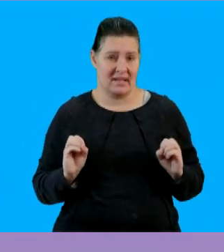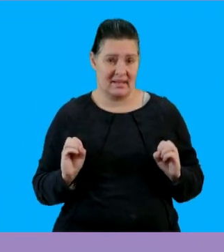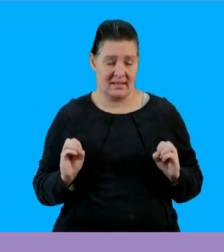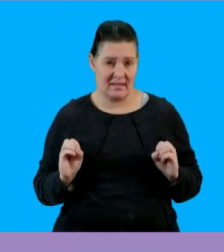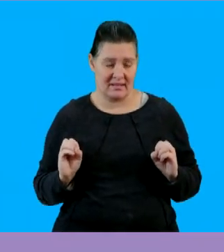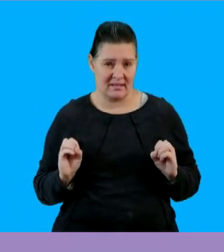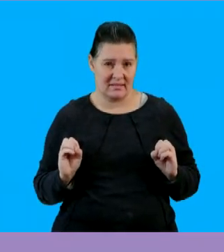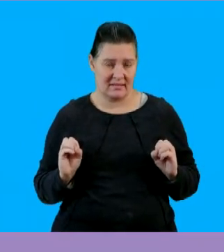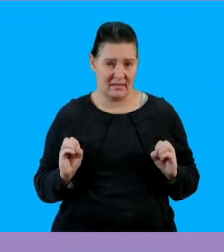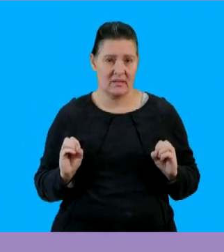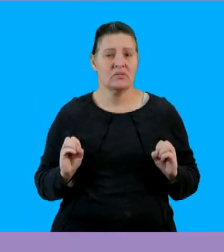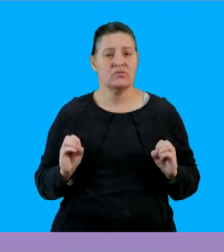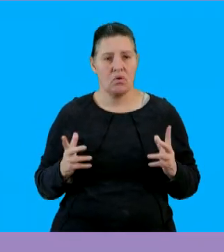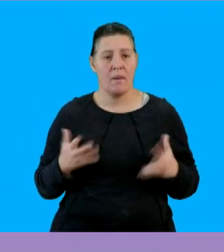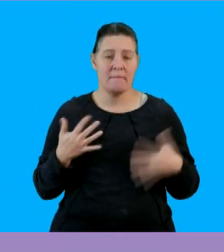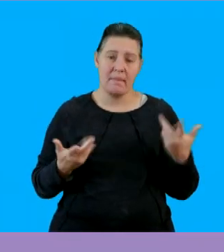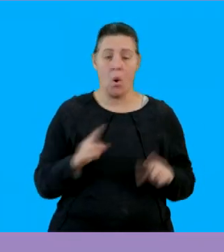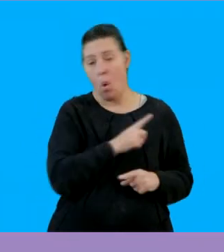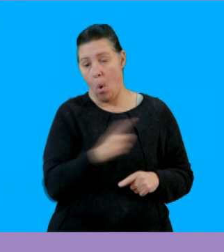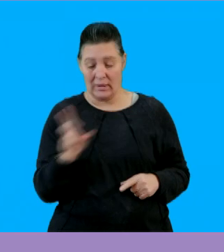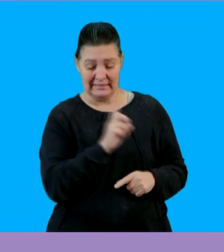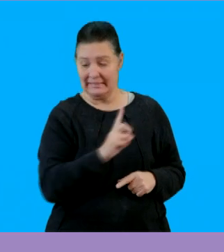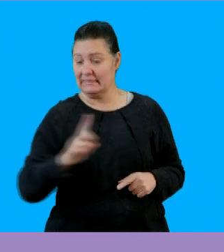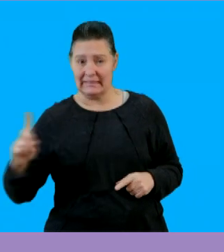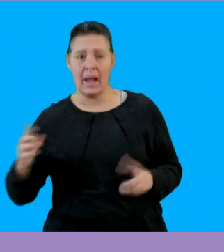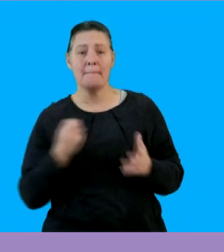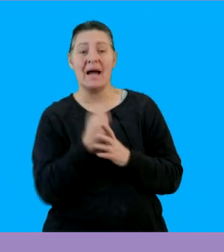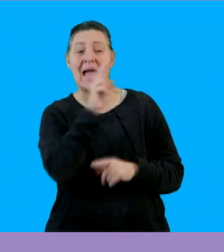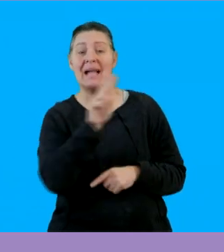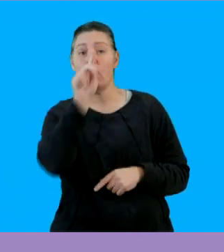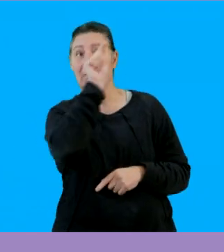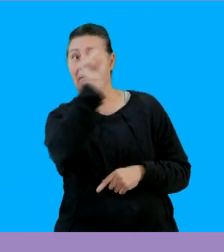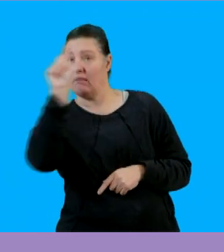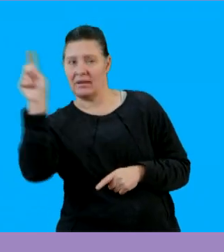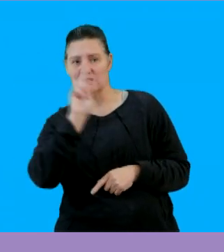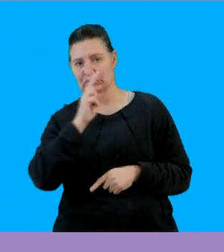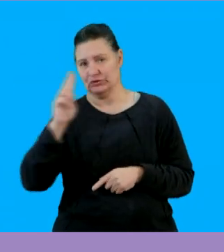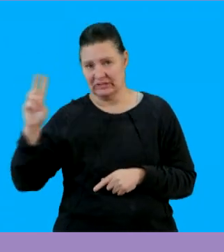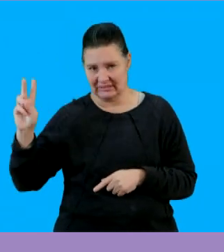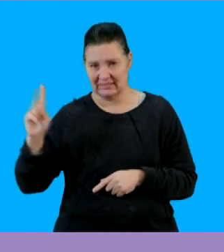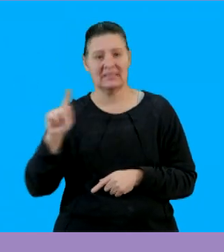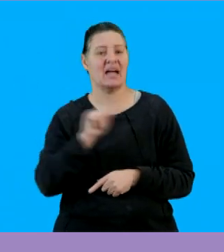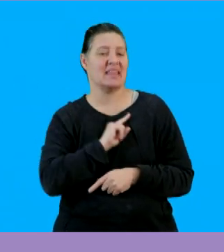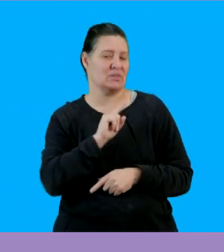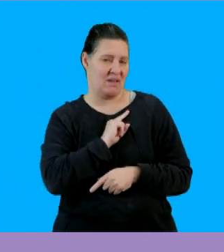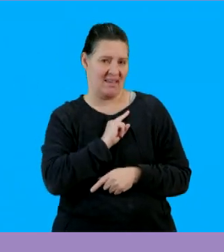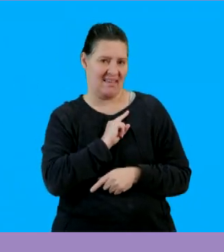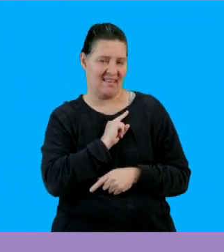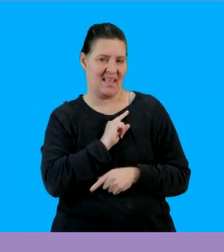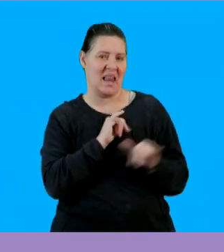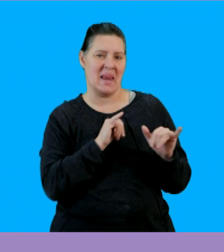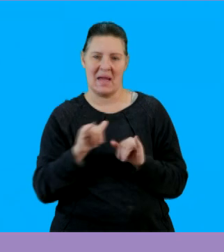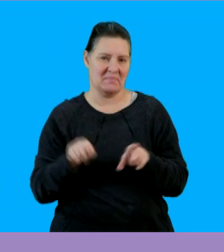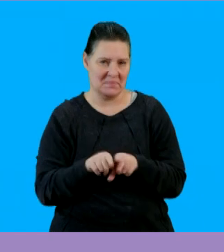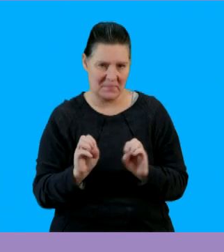none of them have the same exponent so they might all be d's but they do not have the same exponent so therefore they